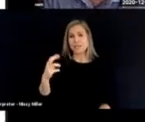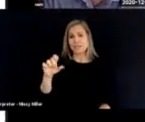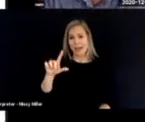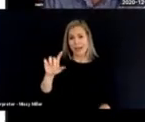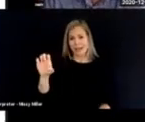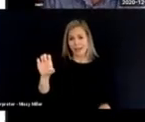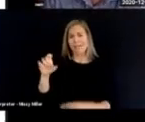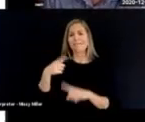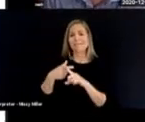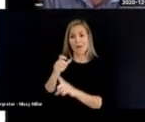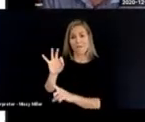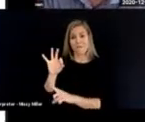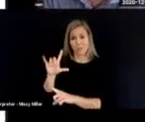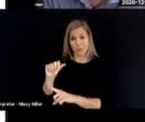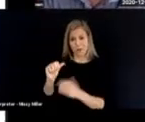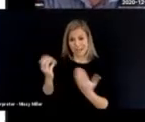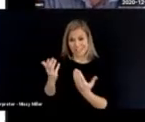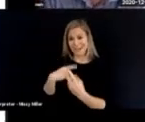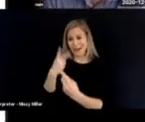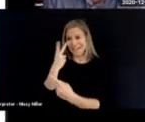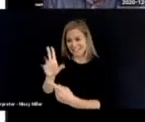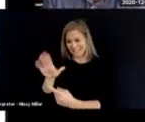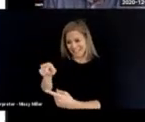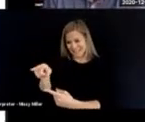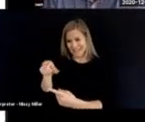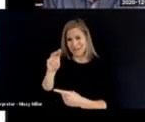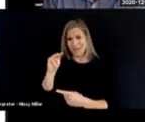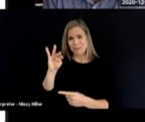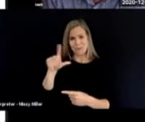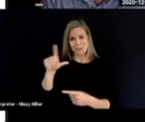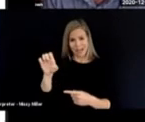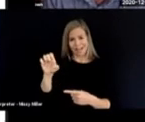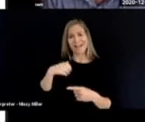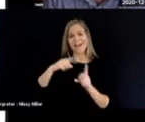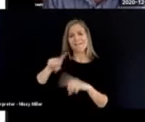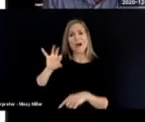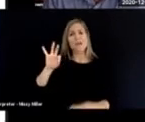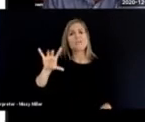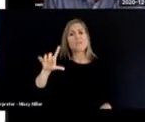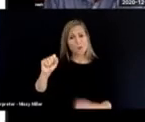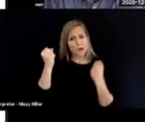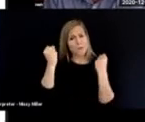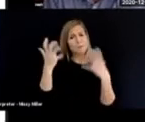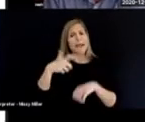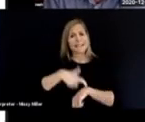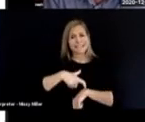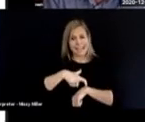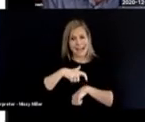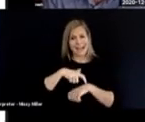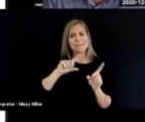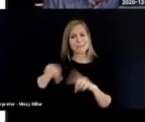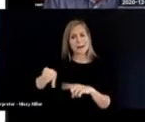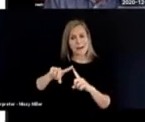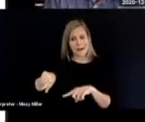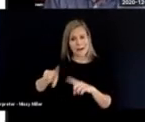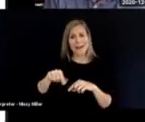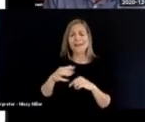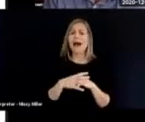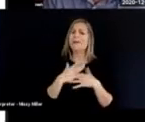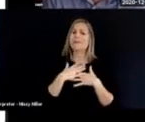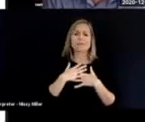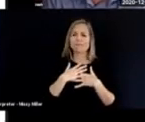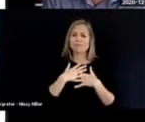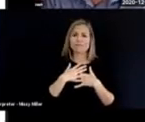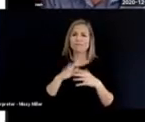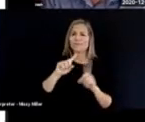here in the audience. I've been to Florida several times. I have the warmest memories of coming down to the South, even though